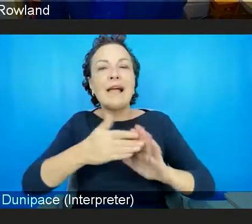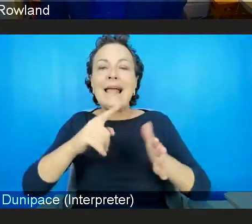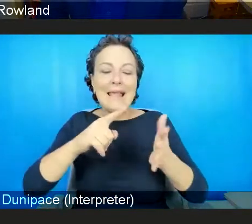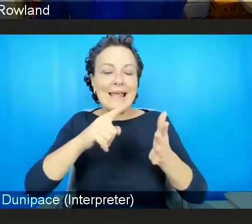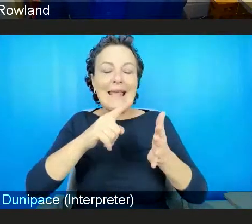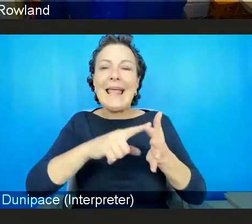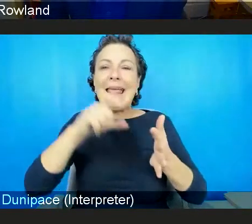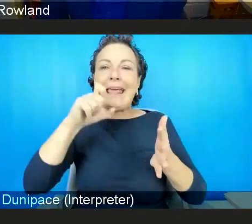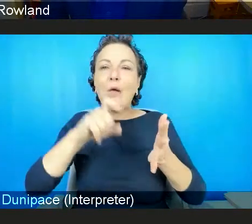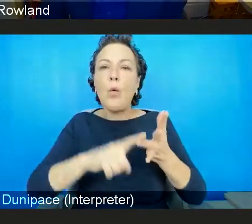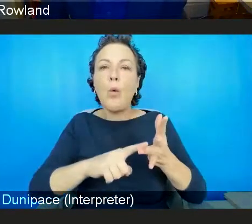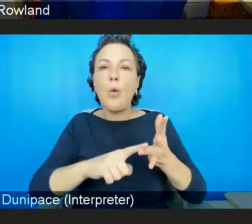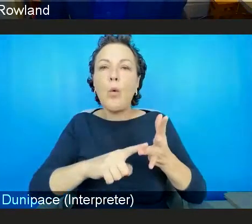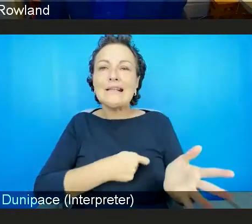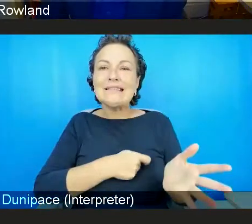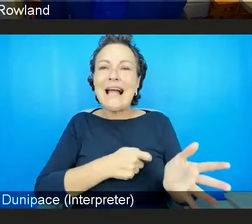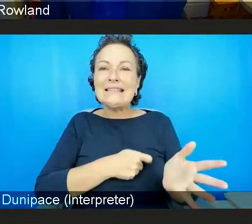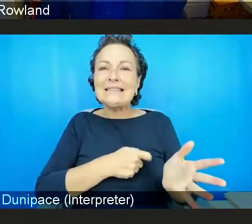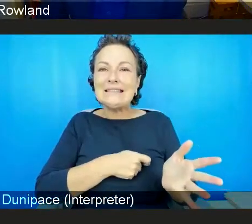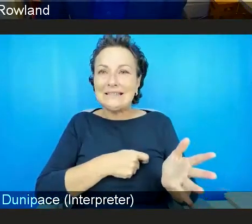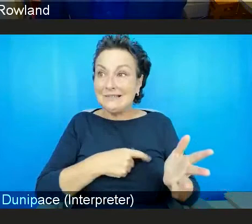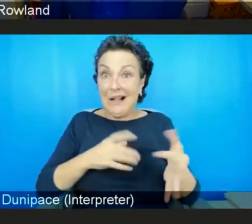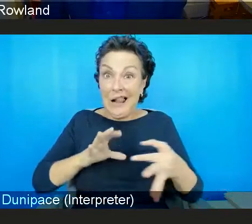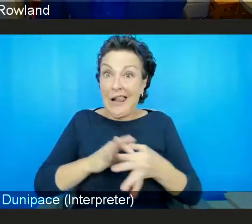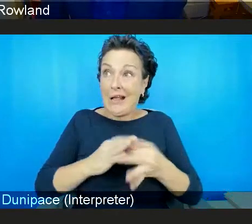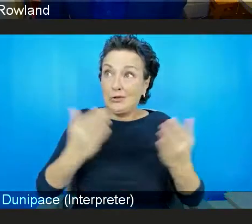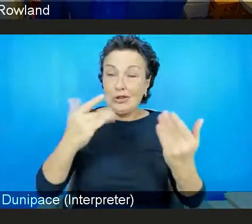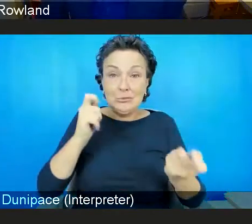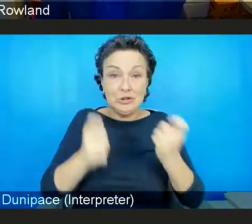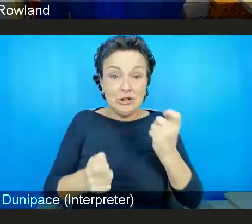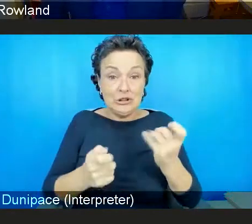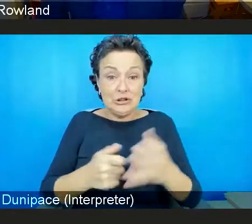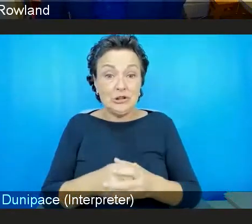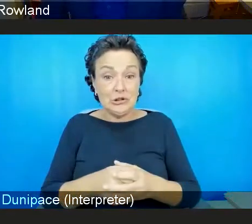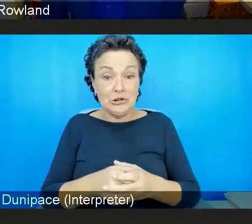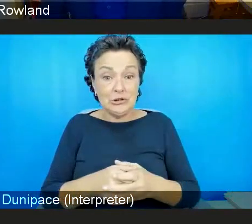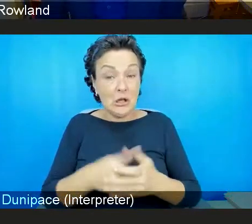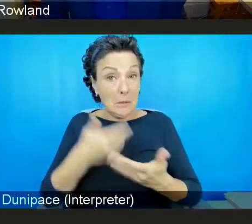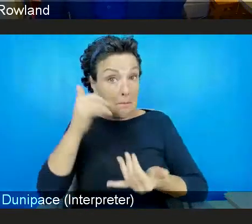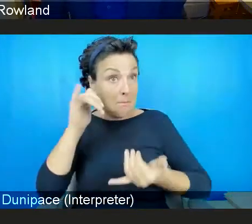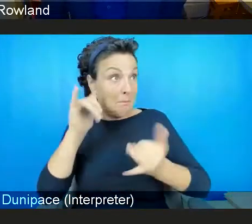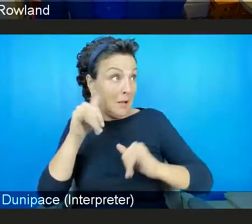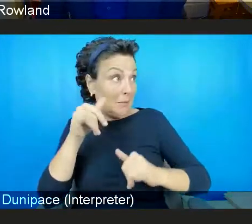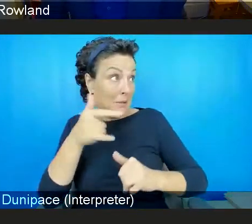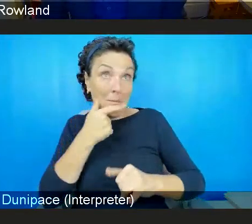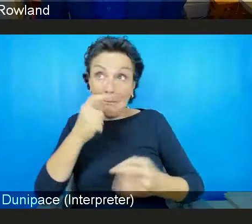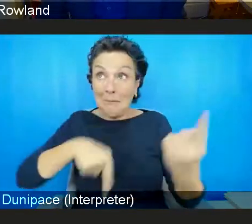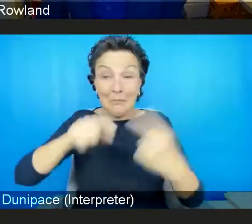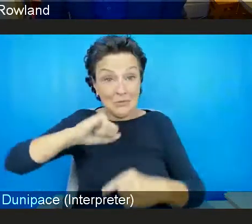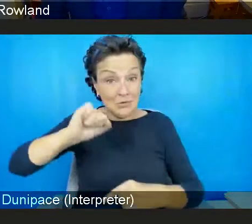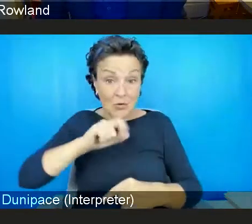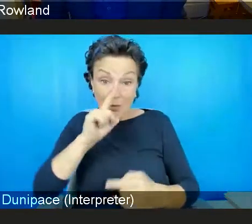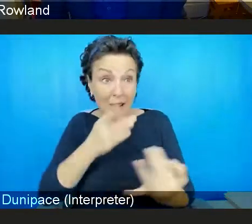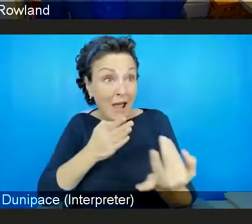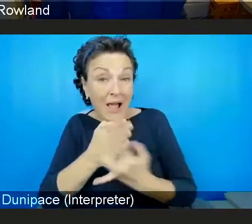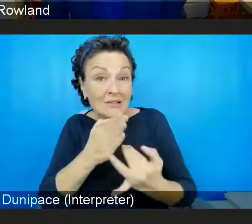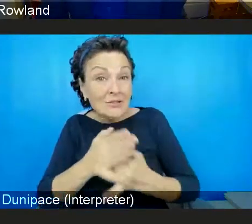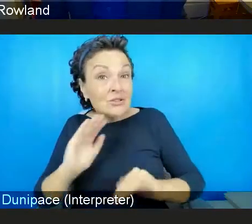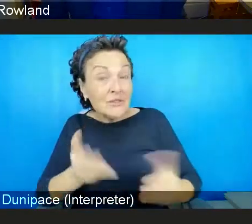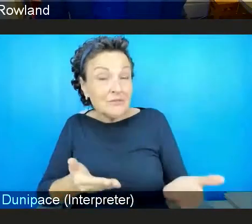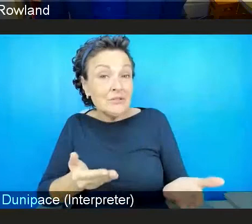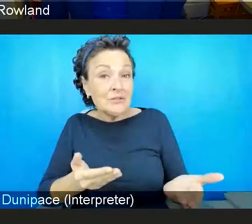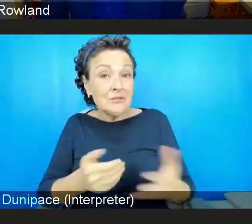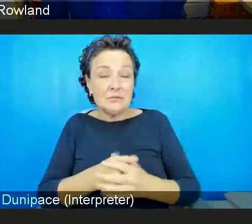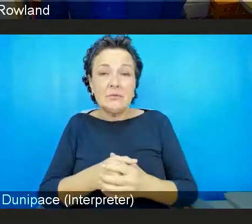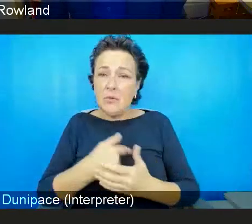know, kind of in Scotland and maybe some of those might access our services. Certainly, you know, we work with refugees